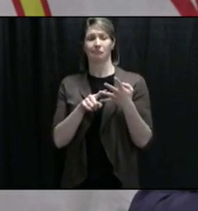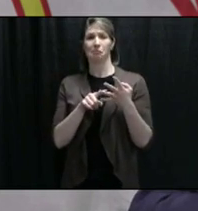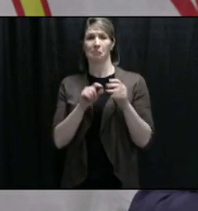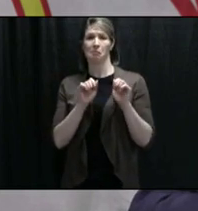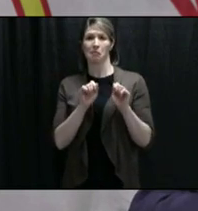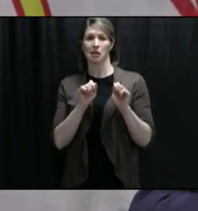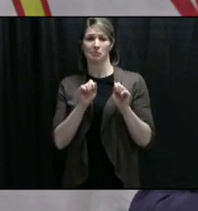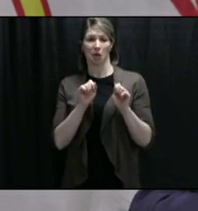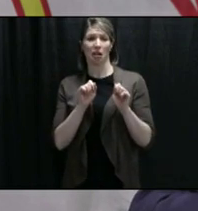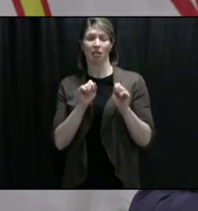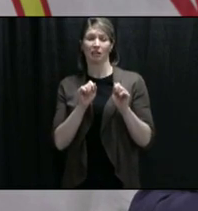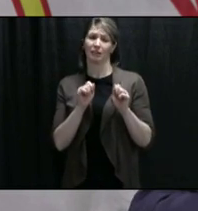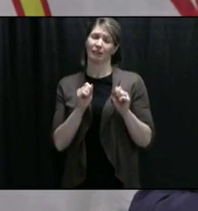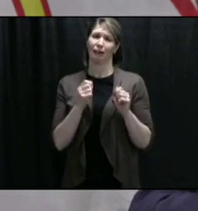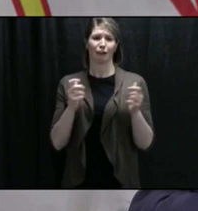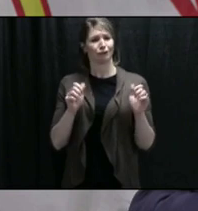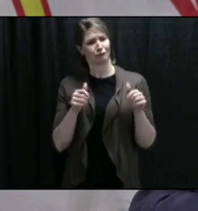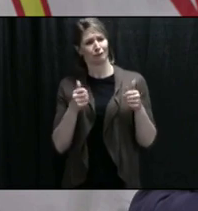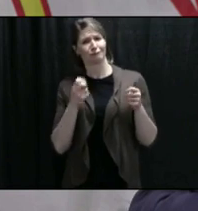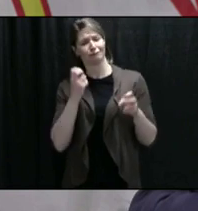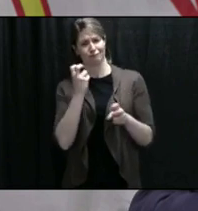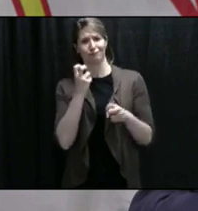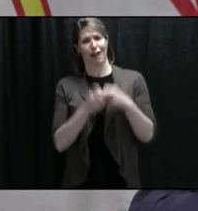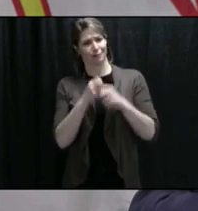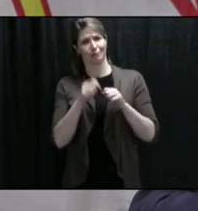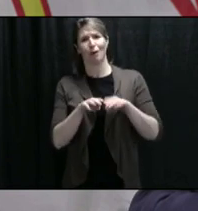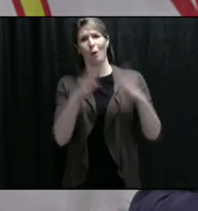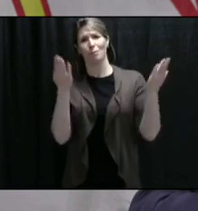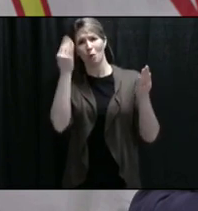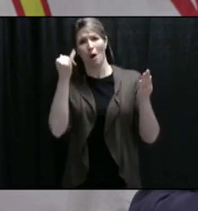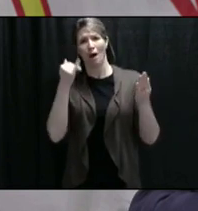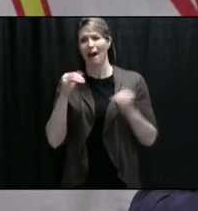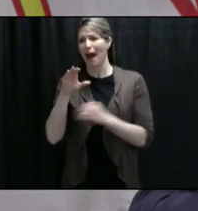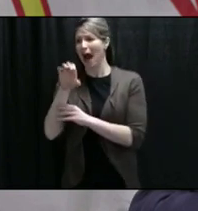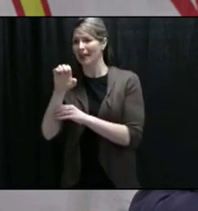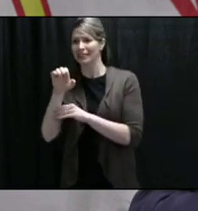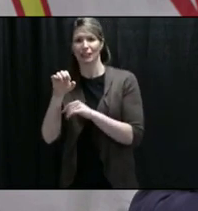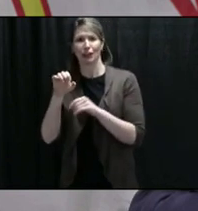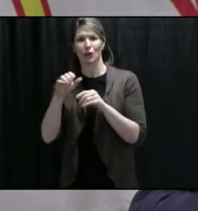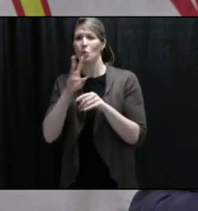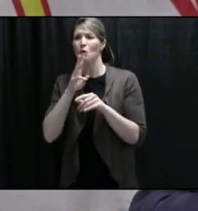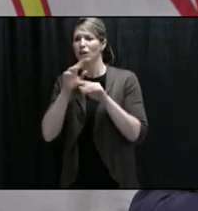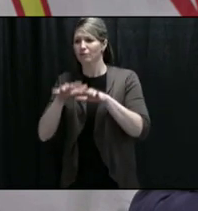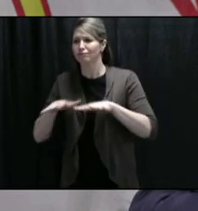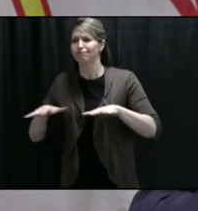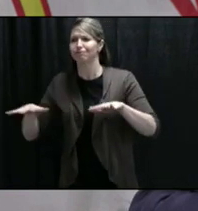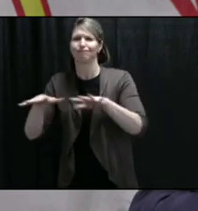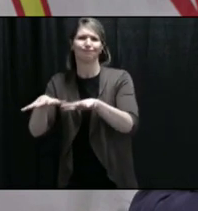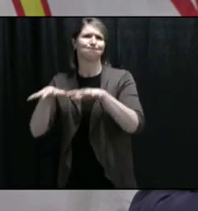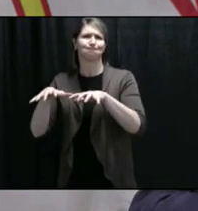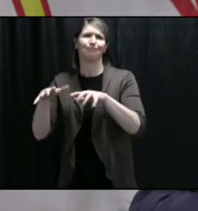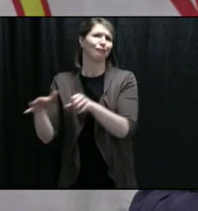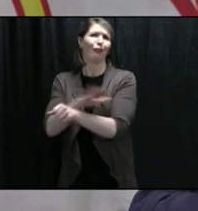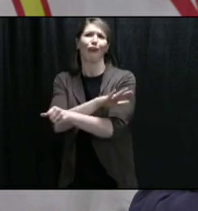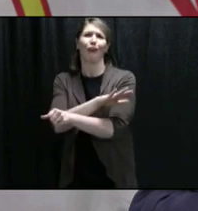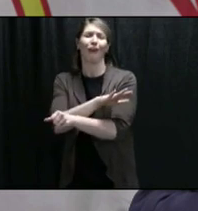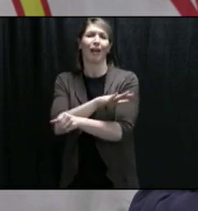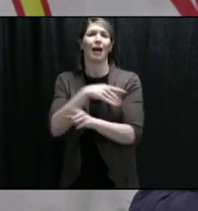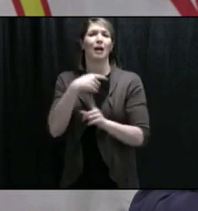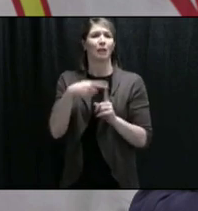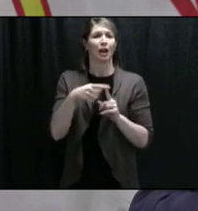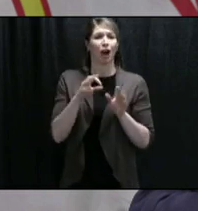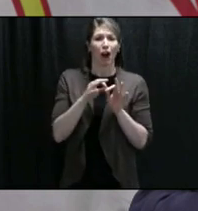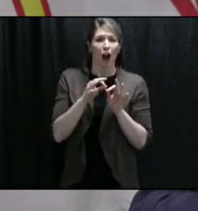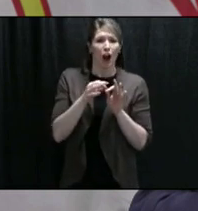some challenges, be it ice conditions around quota pricing and so on. So the start of the fishery overcoming some challenges